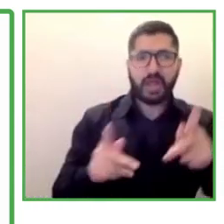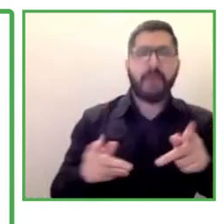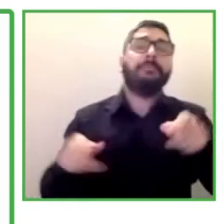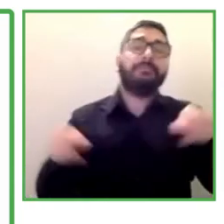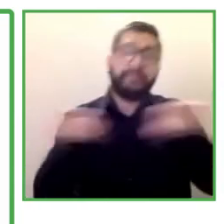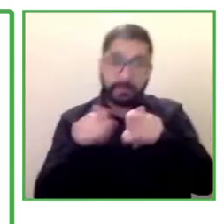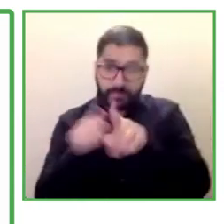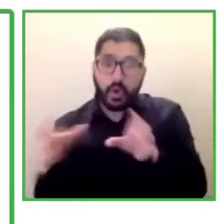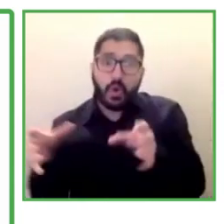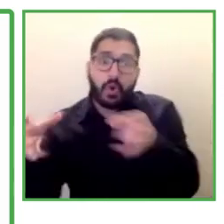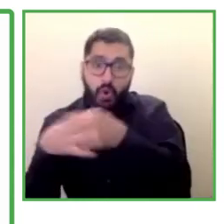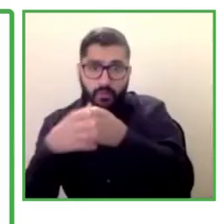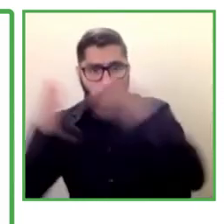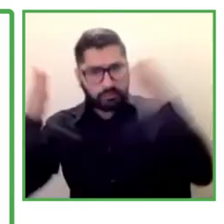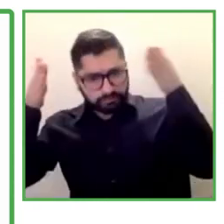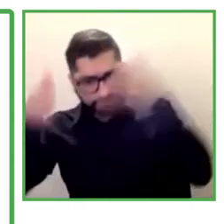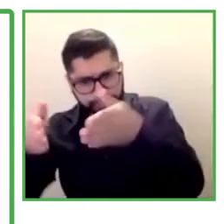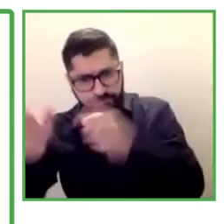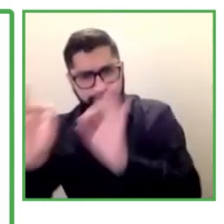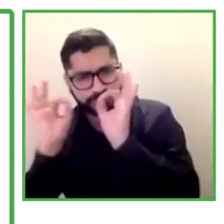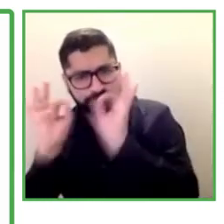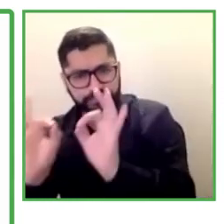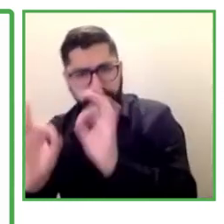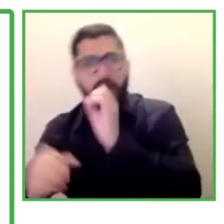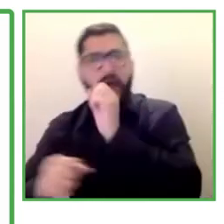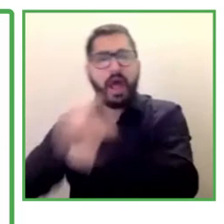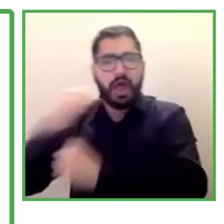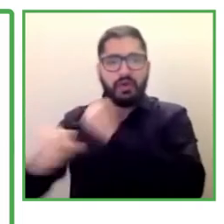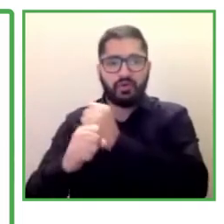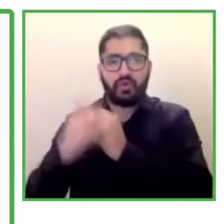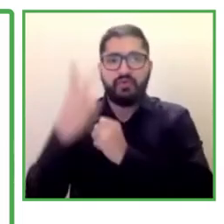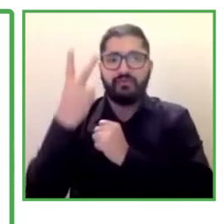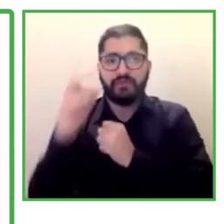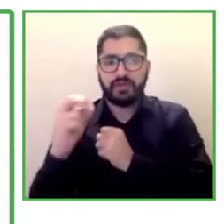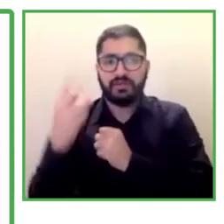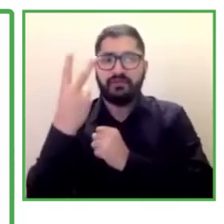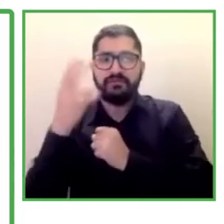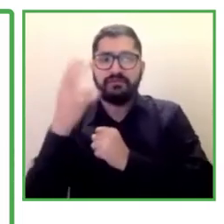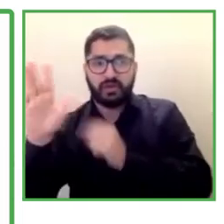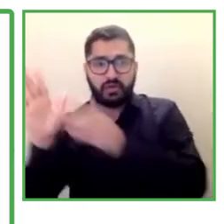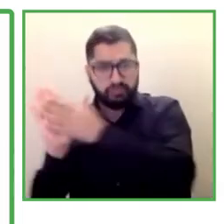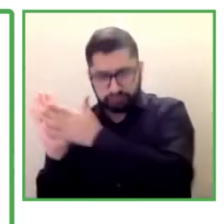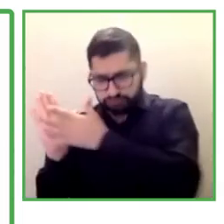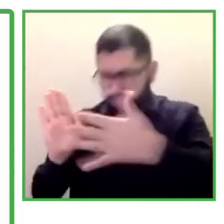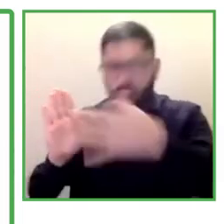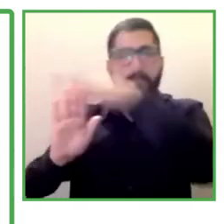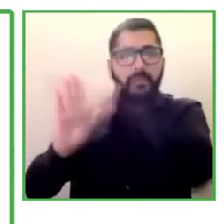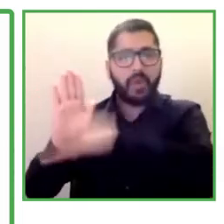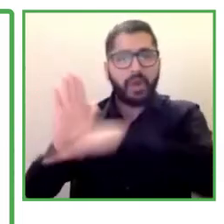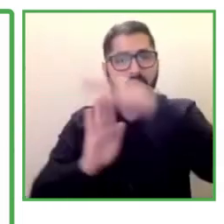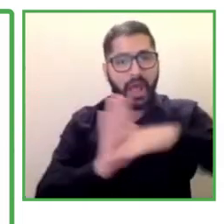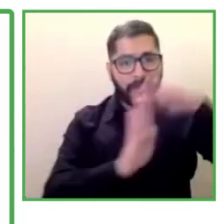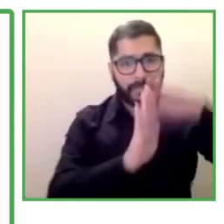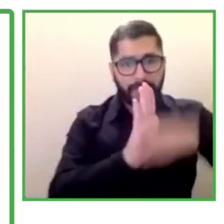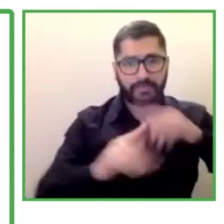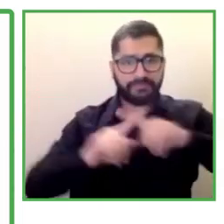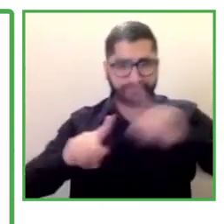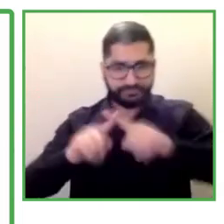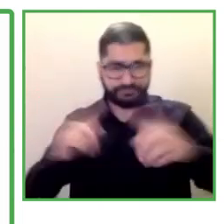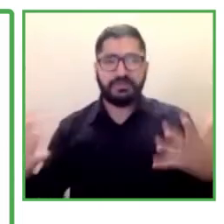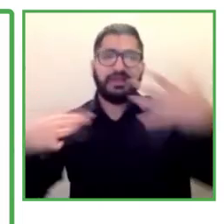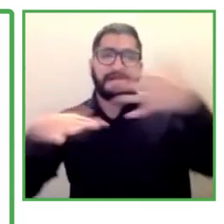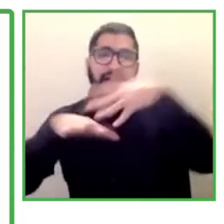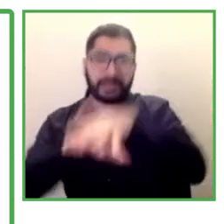vision that contemplates five priorities. On the one side is to foster that there is a lot more integration at a regional